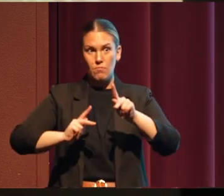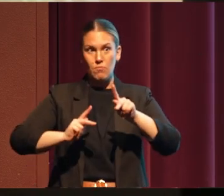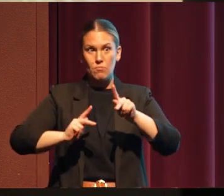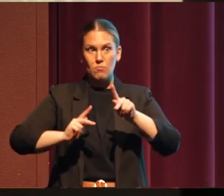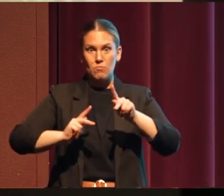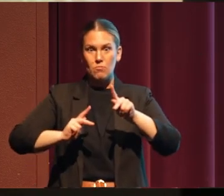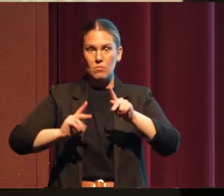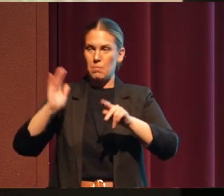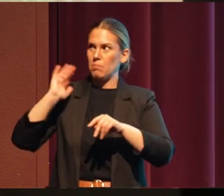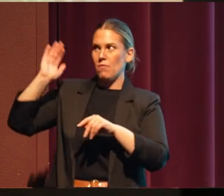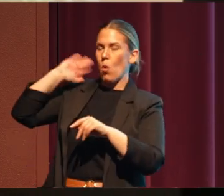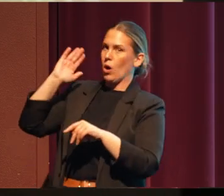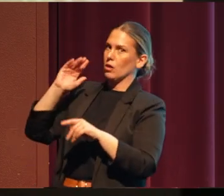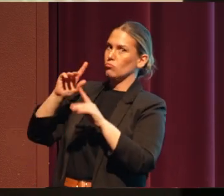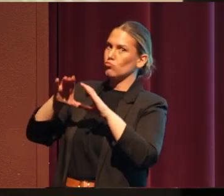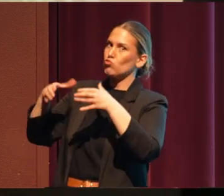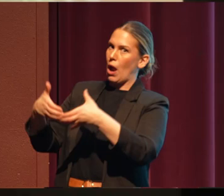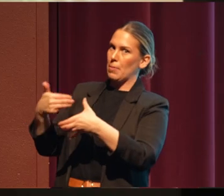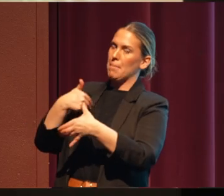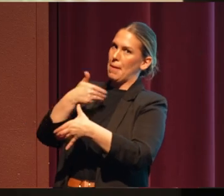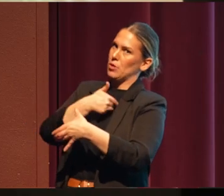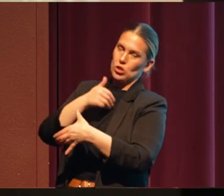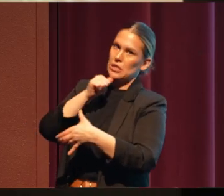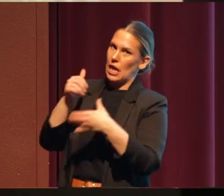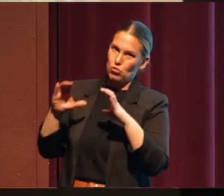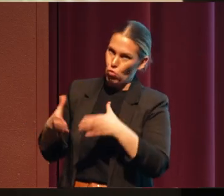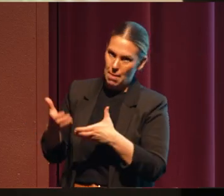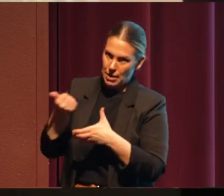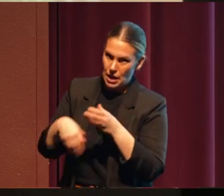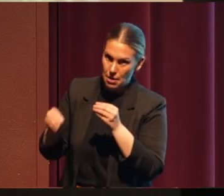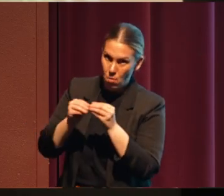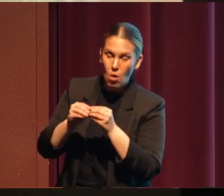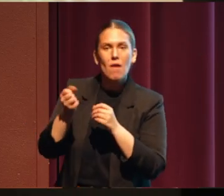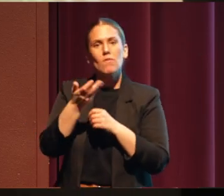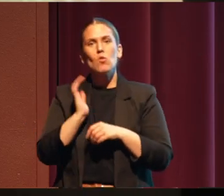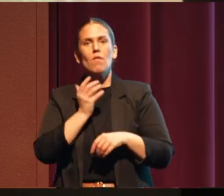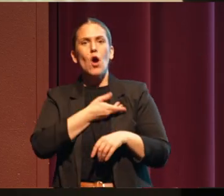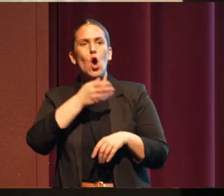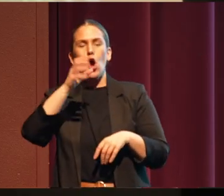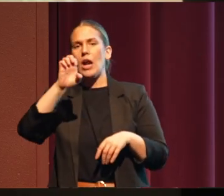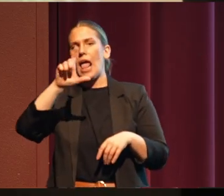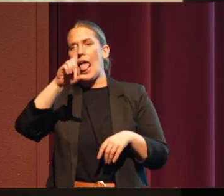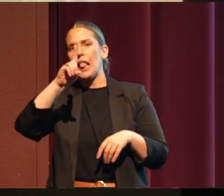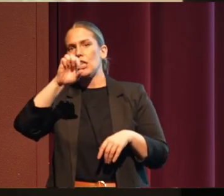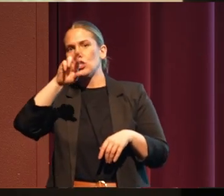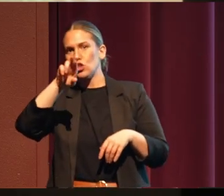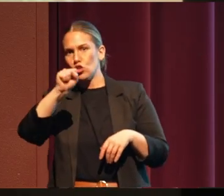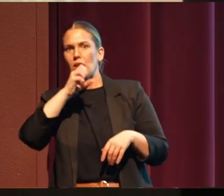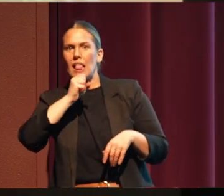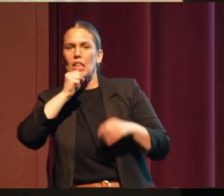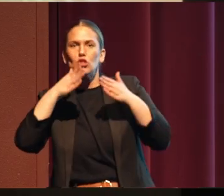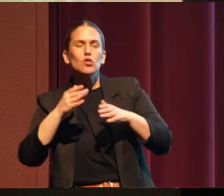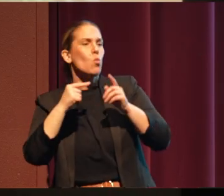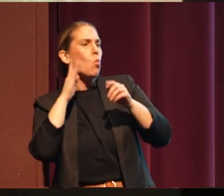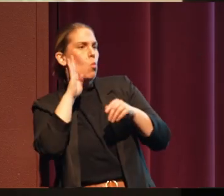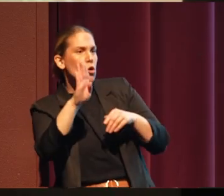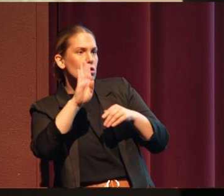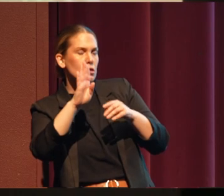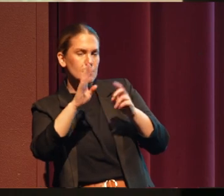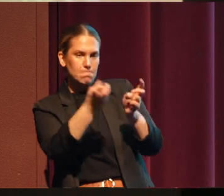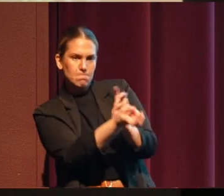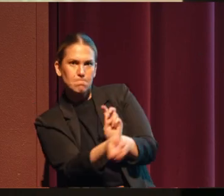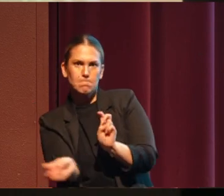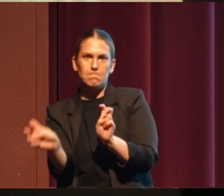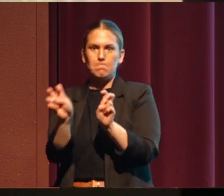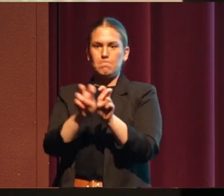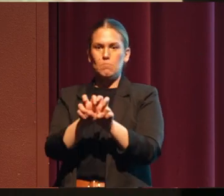Klamath tribal members, because they're not a tribe anymore. But a couple of our elders would get together around kitchen tables. And even when they forced